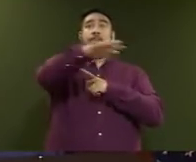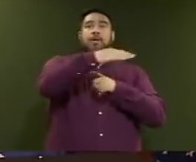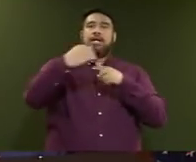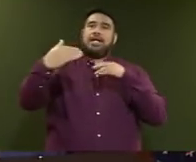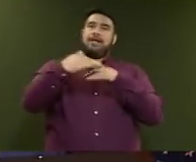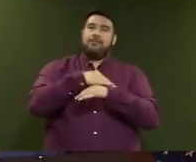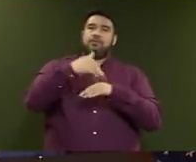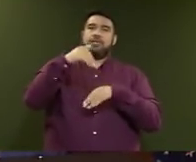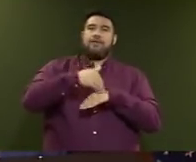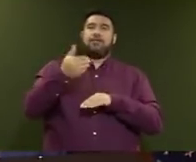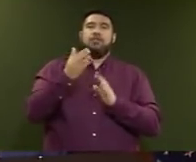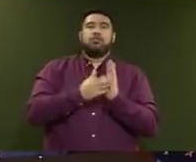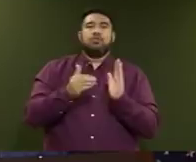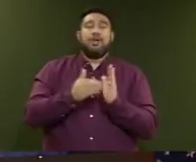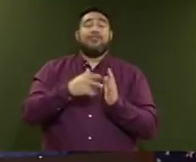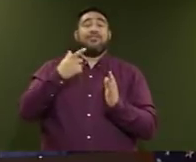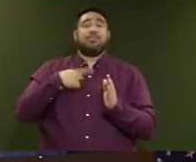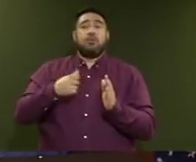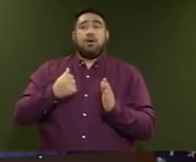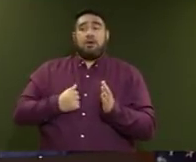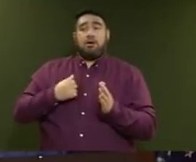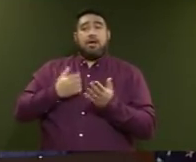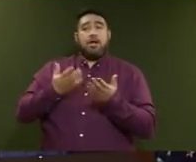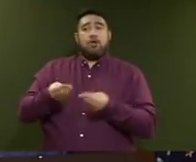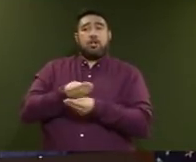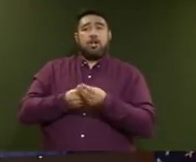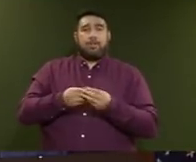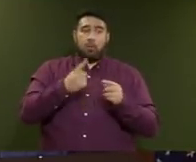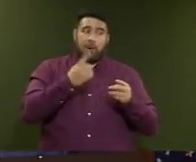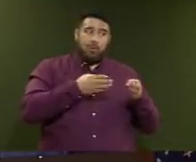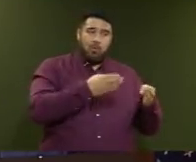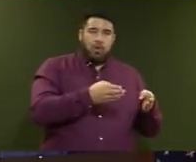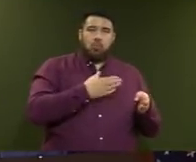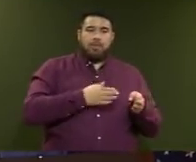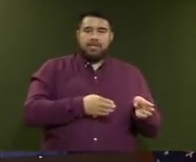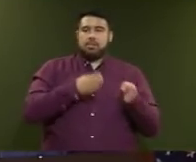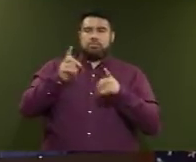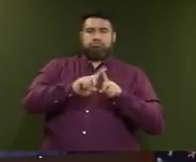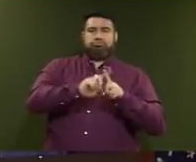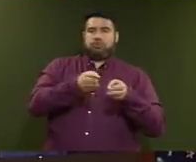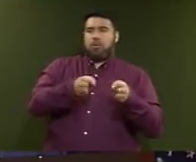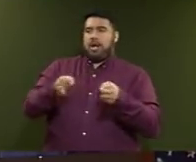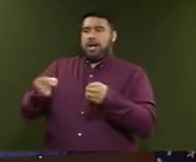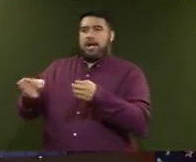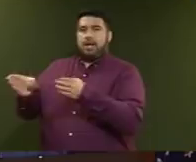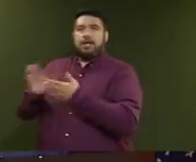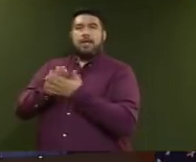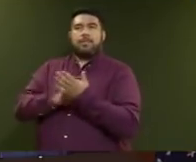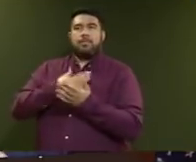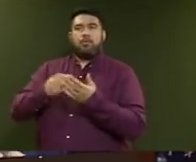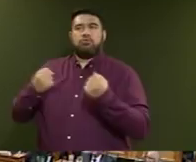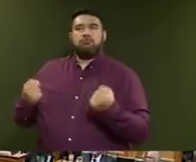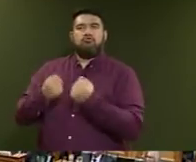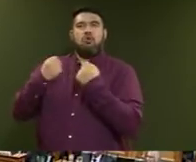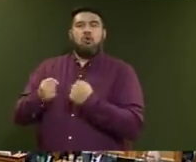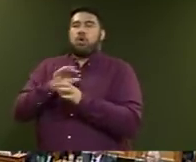is why we need to diversify our economy and make sure that we are not vulnerable, which is exactly the place that last government left